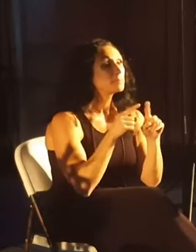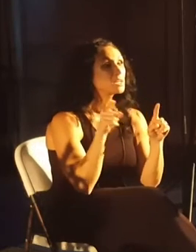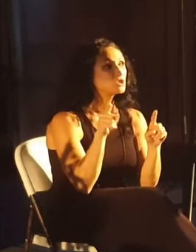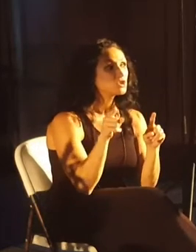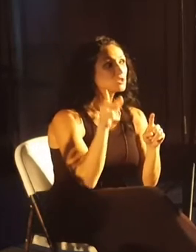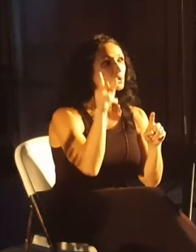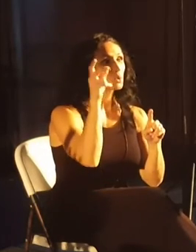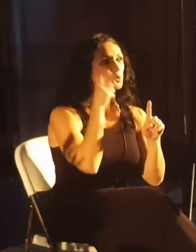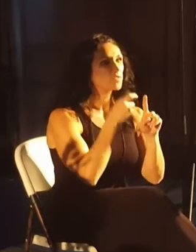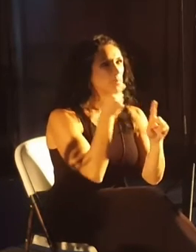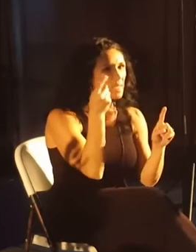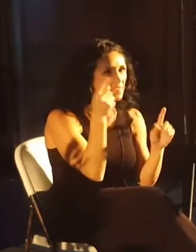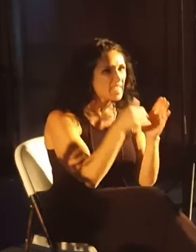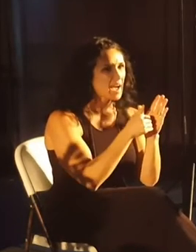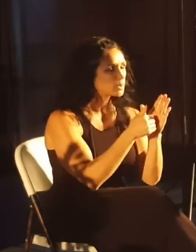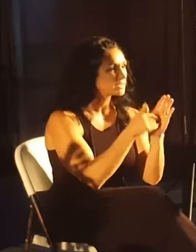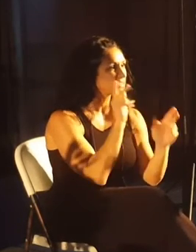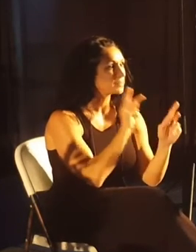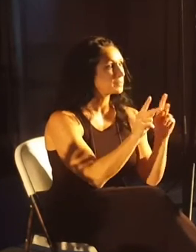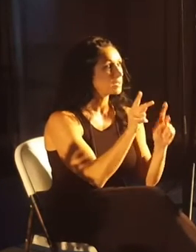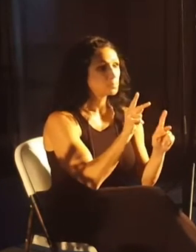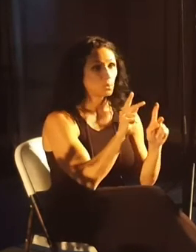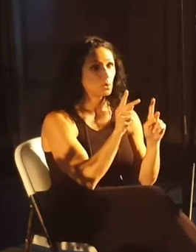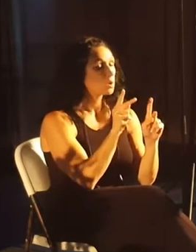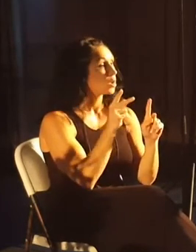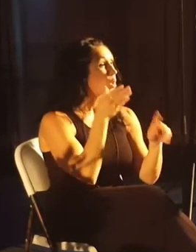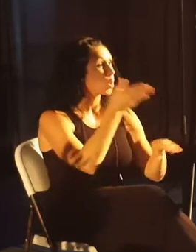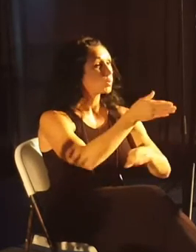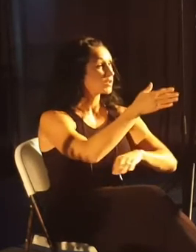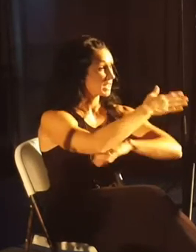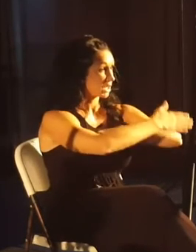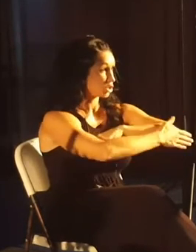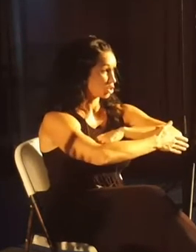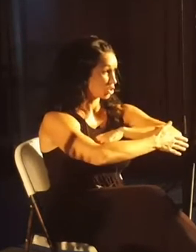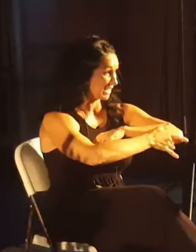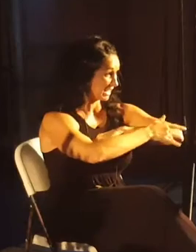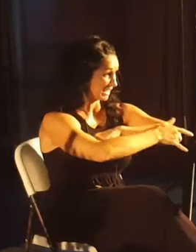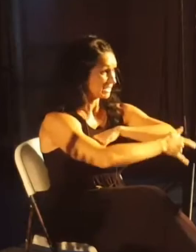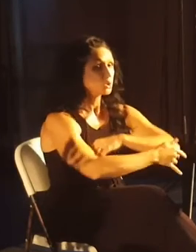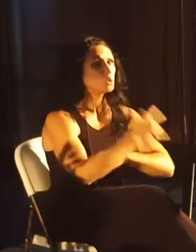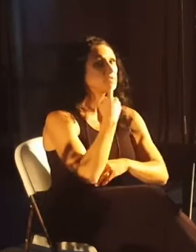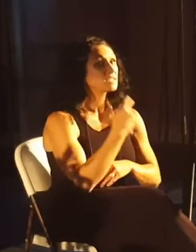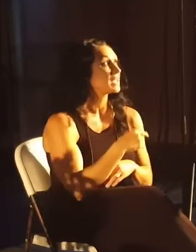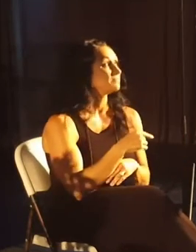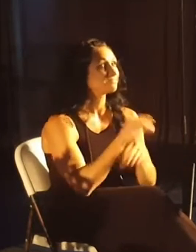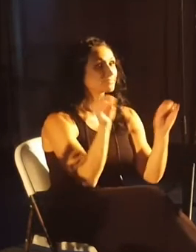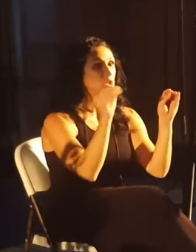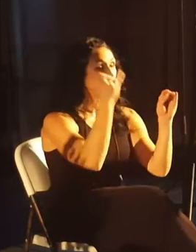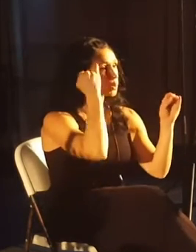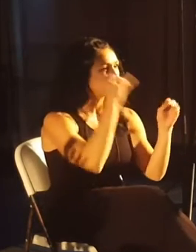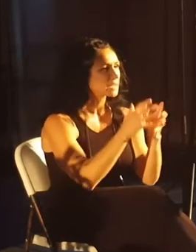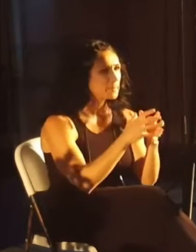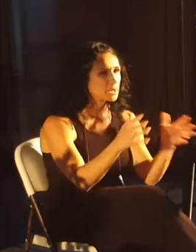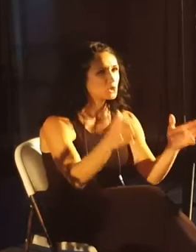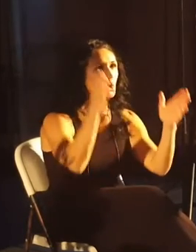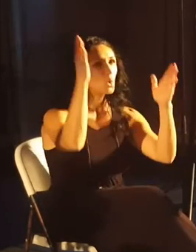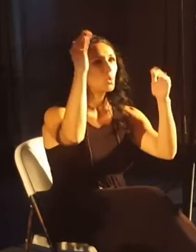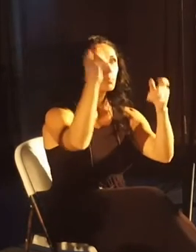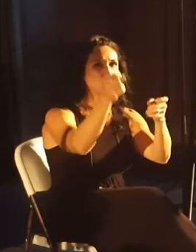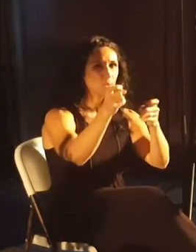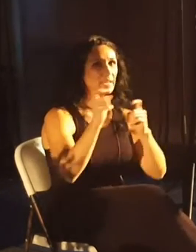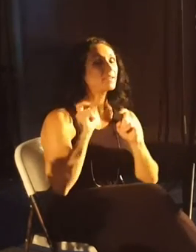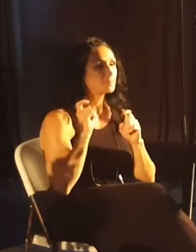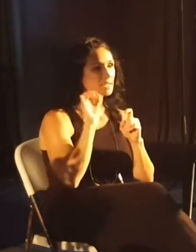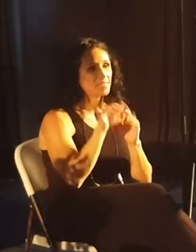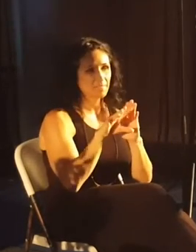she's heard from thousands of people literally all over the country who have said to her, have no idea how much hope you gave